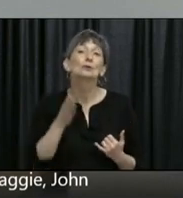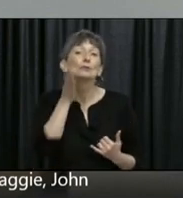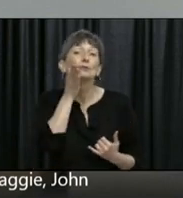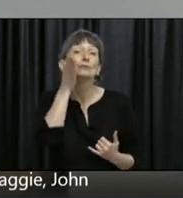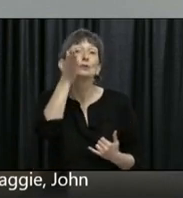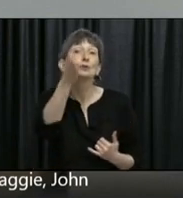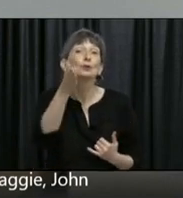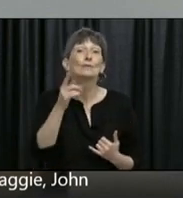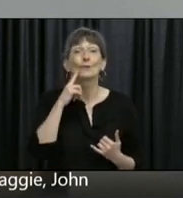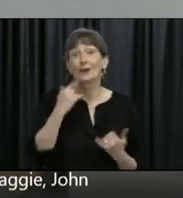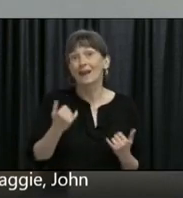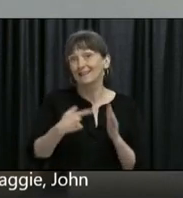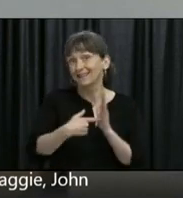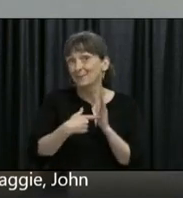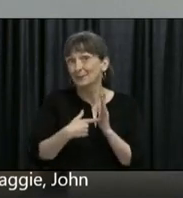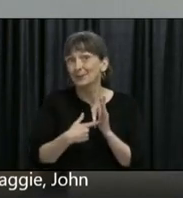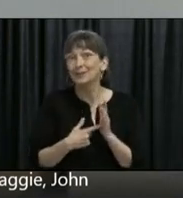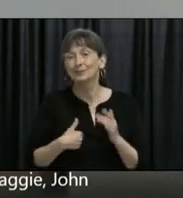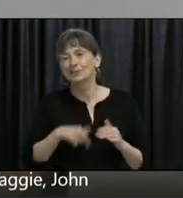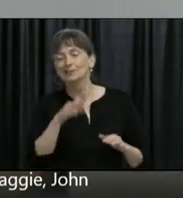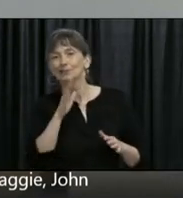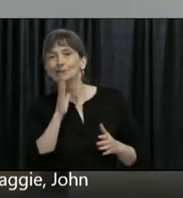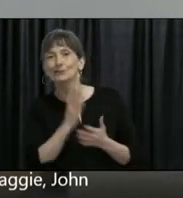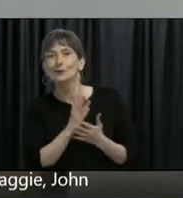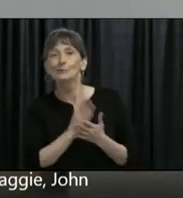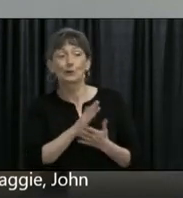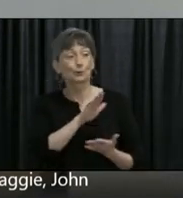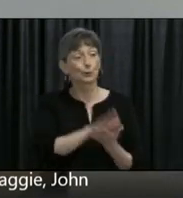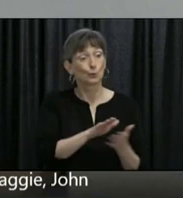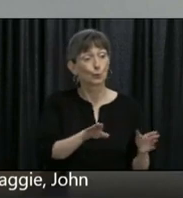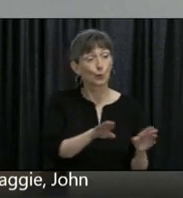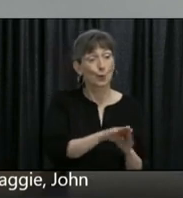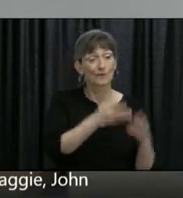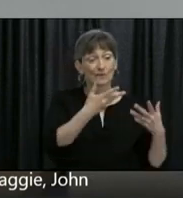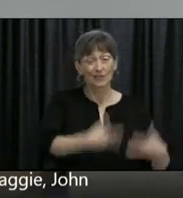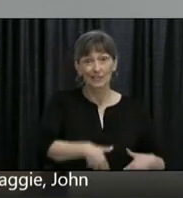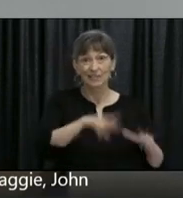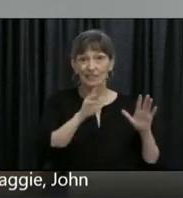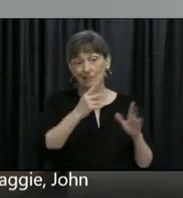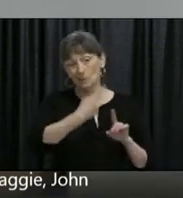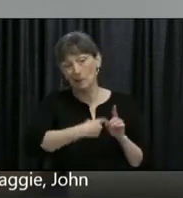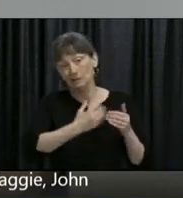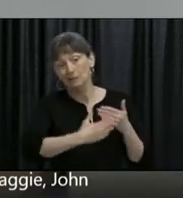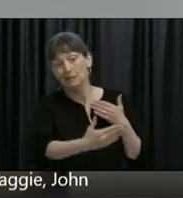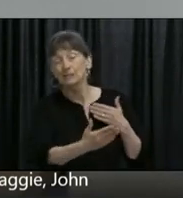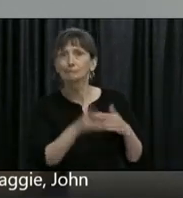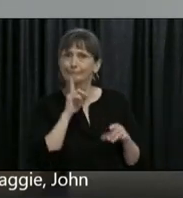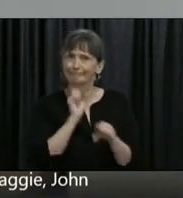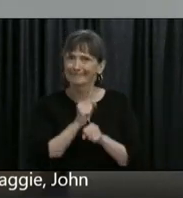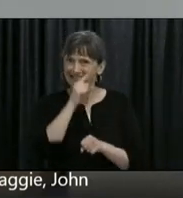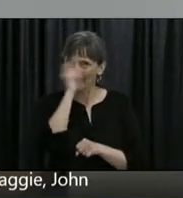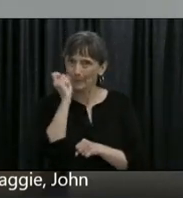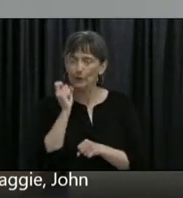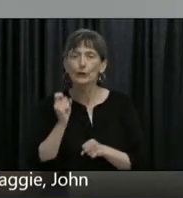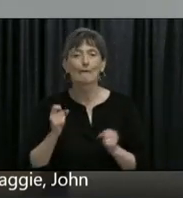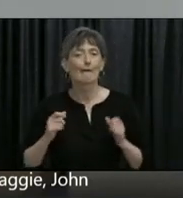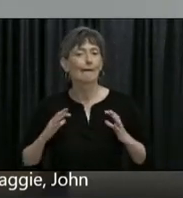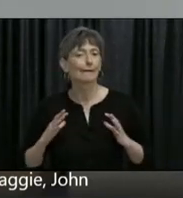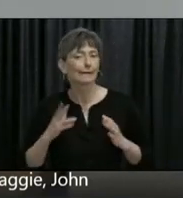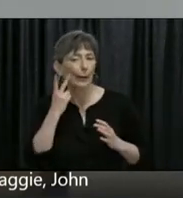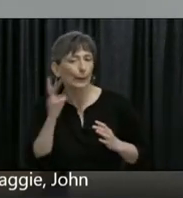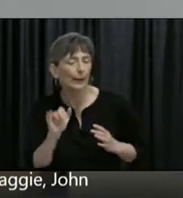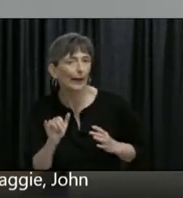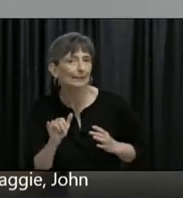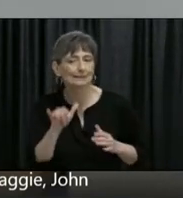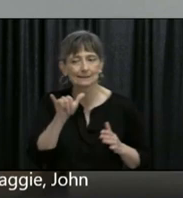the staycation, for example, as we leave the school year behind over the course of the next month and move into summer. So again, you